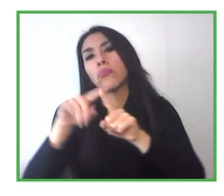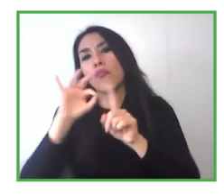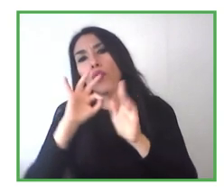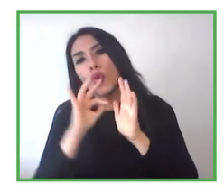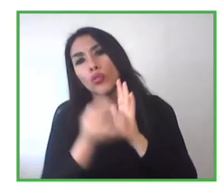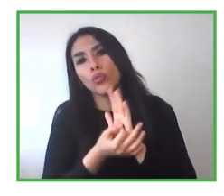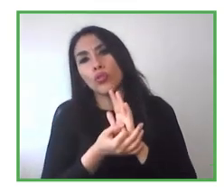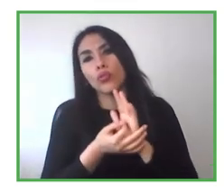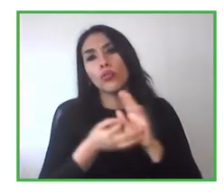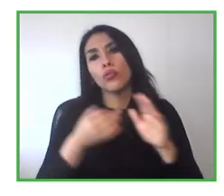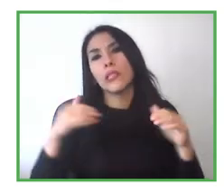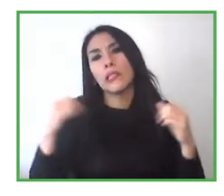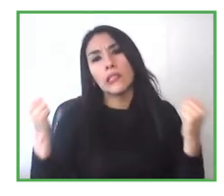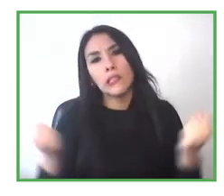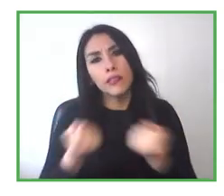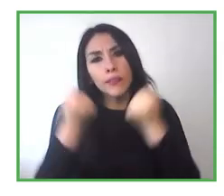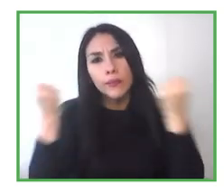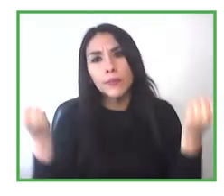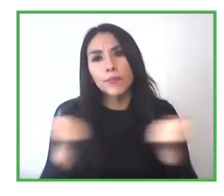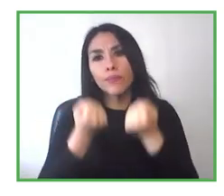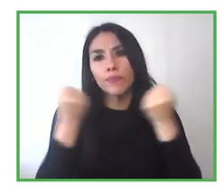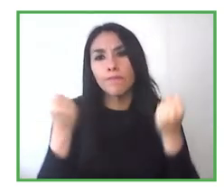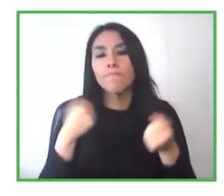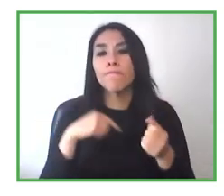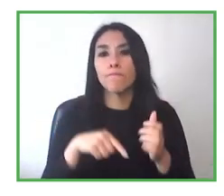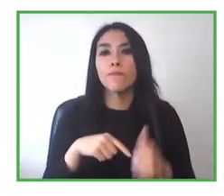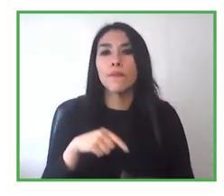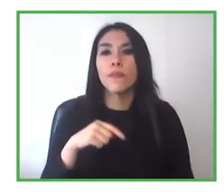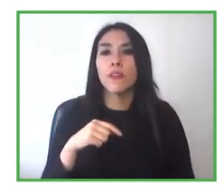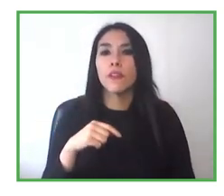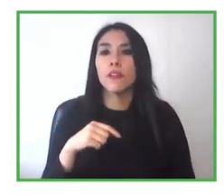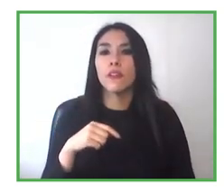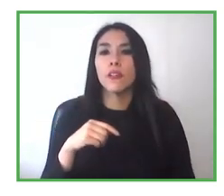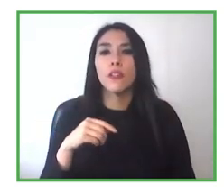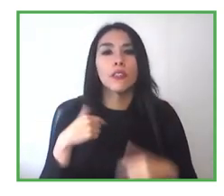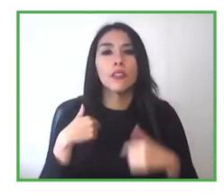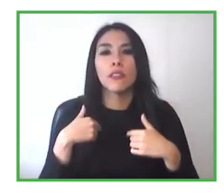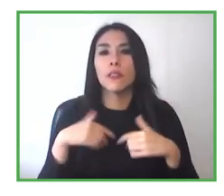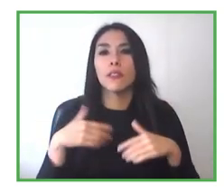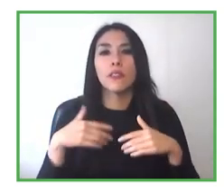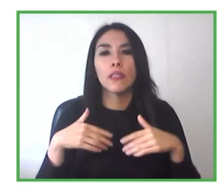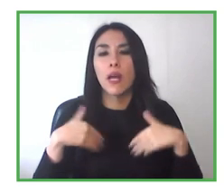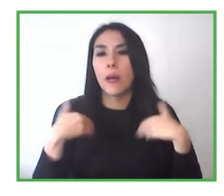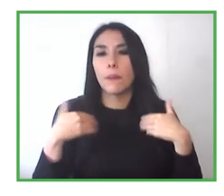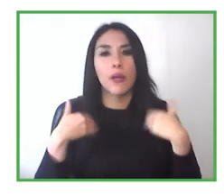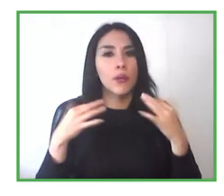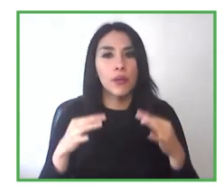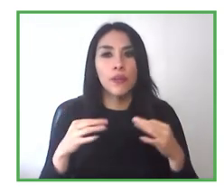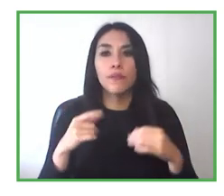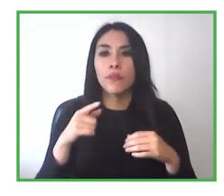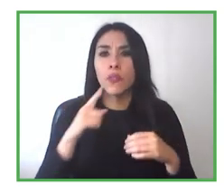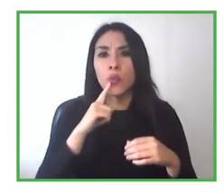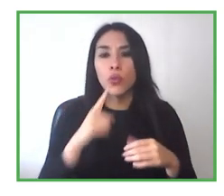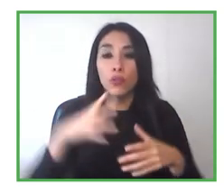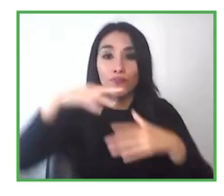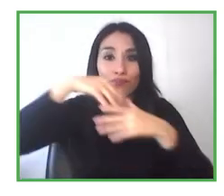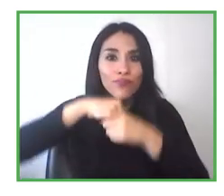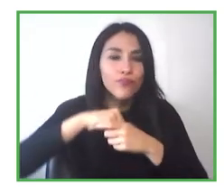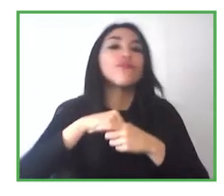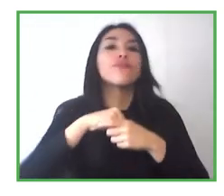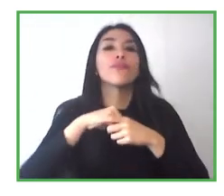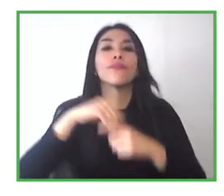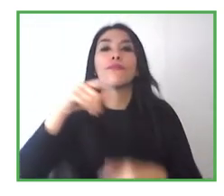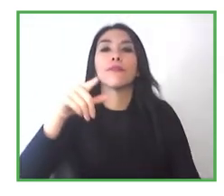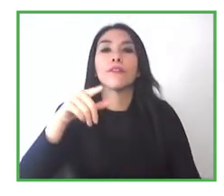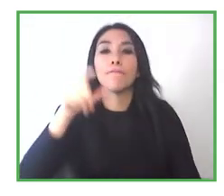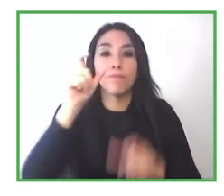with a commitment and real motivation for encouraging people, including people with disability,